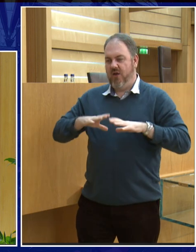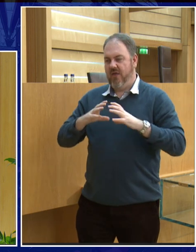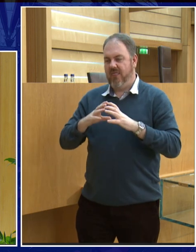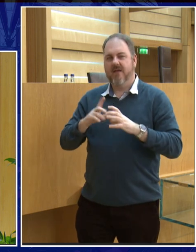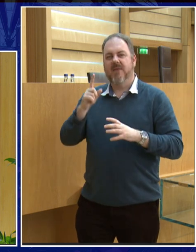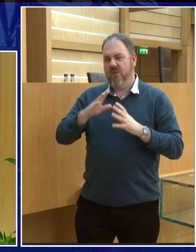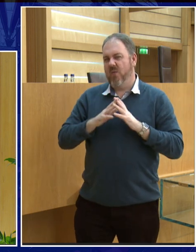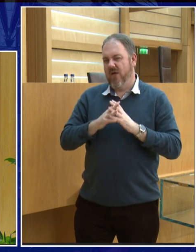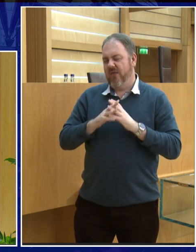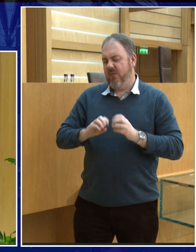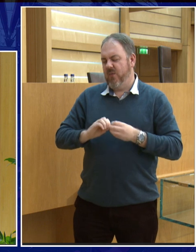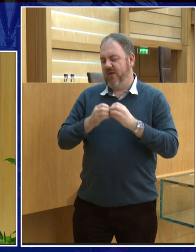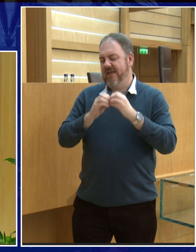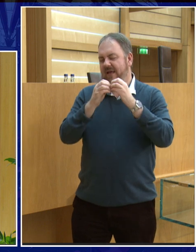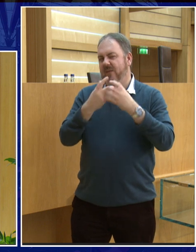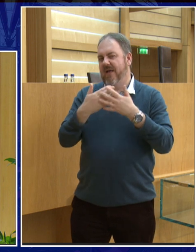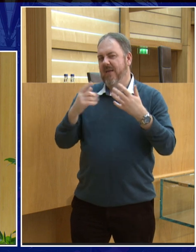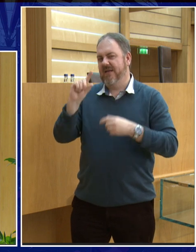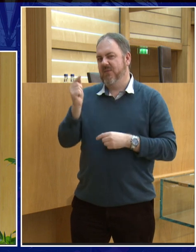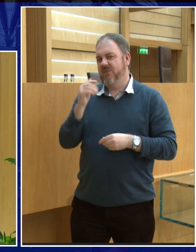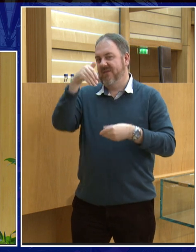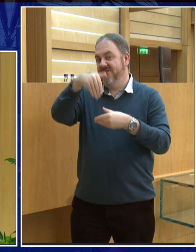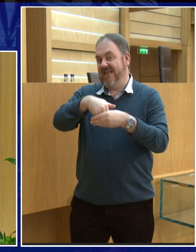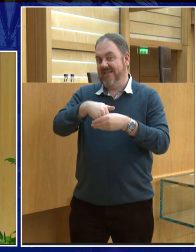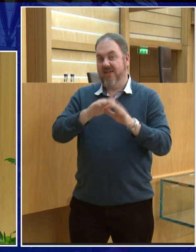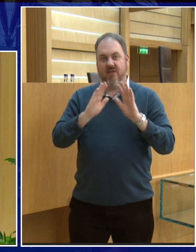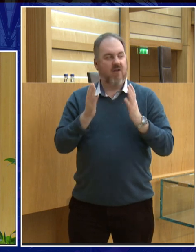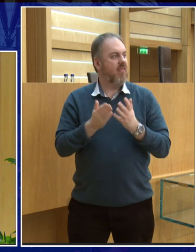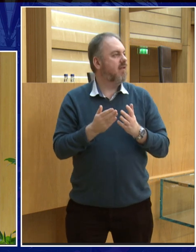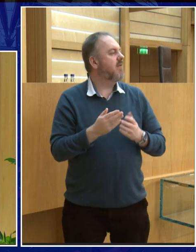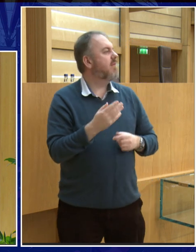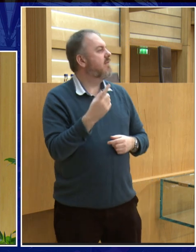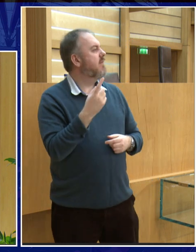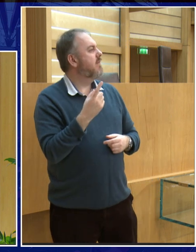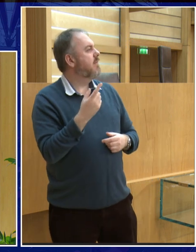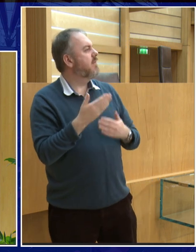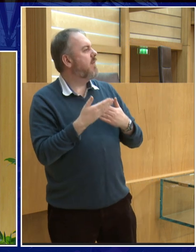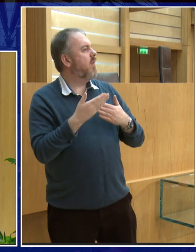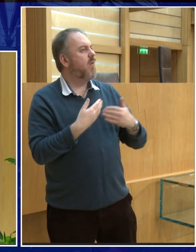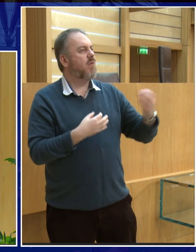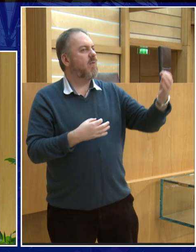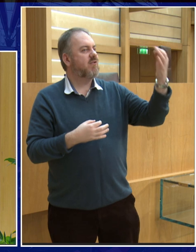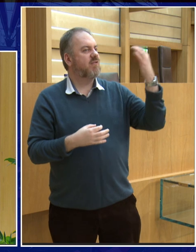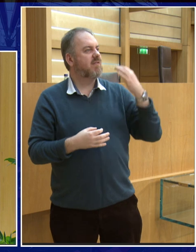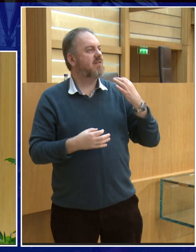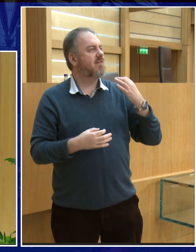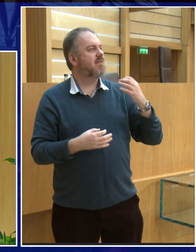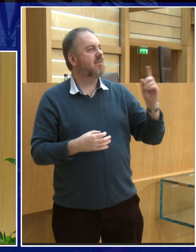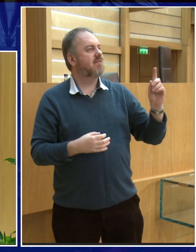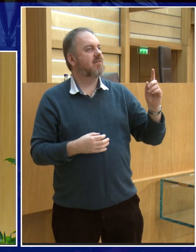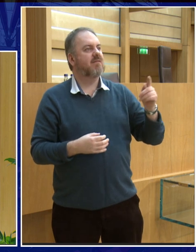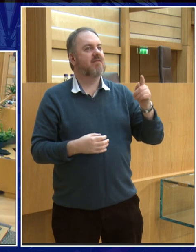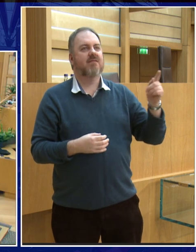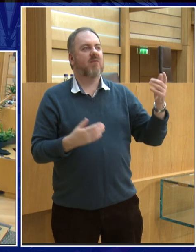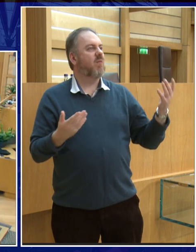so it'll be an interesting one to find out lovely so next question Yes, right at the back, I got all muddled up.